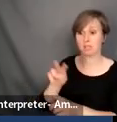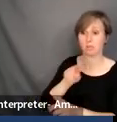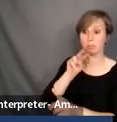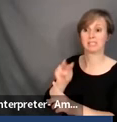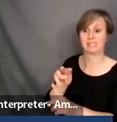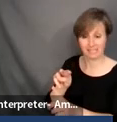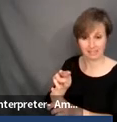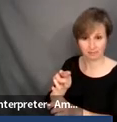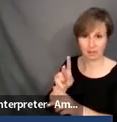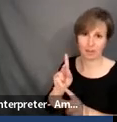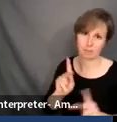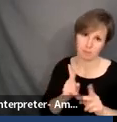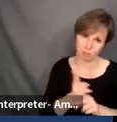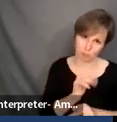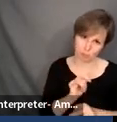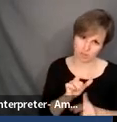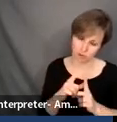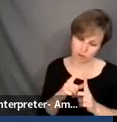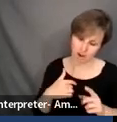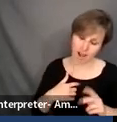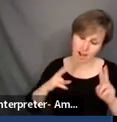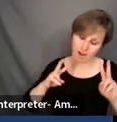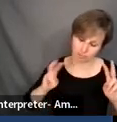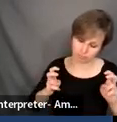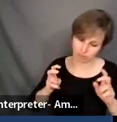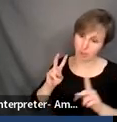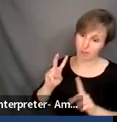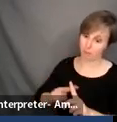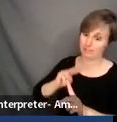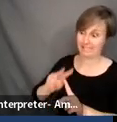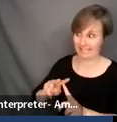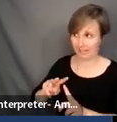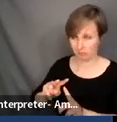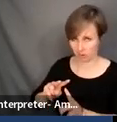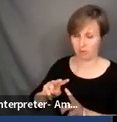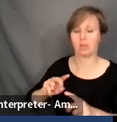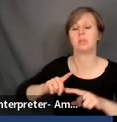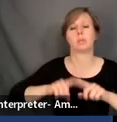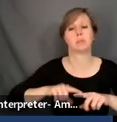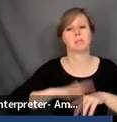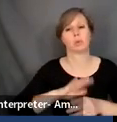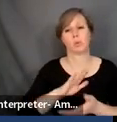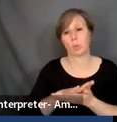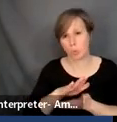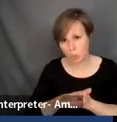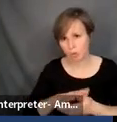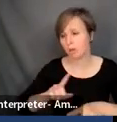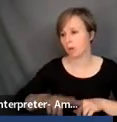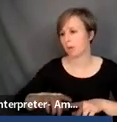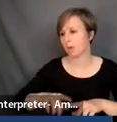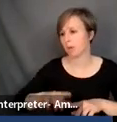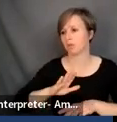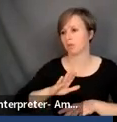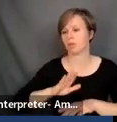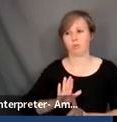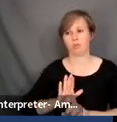people have used that term, I'm using it with code. I think at times it depends on the school. It depends on the culture of the school. It